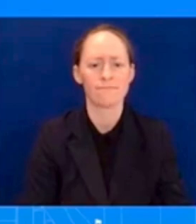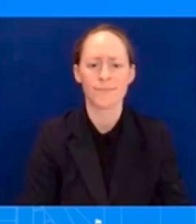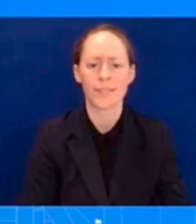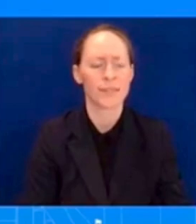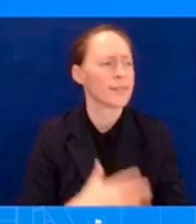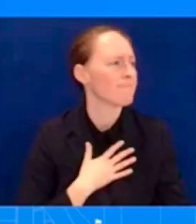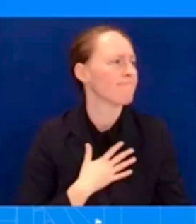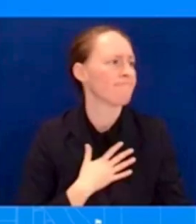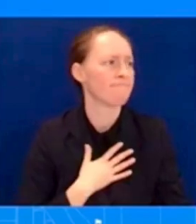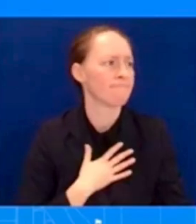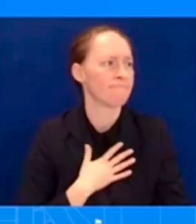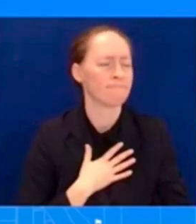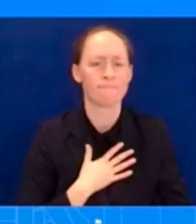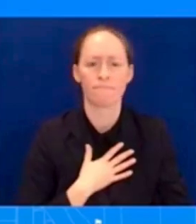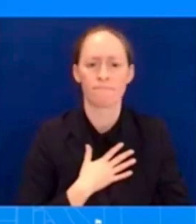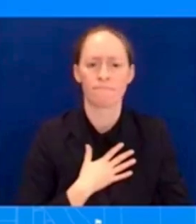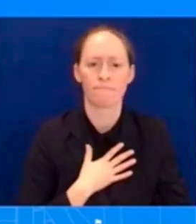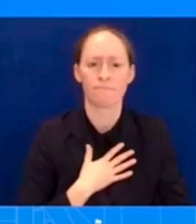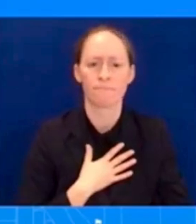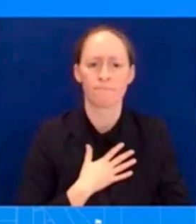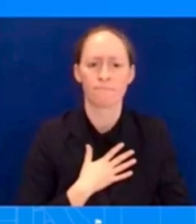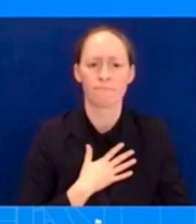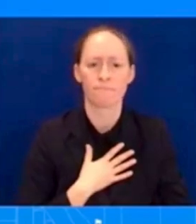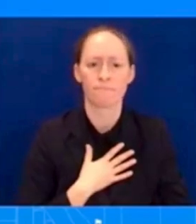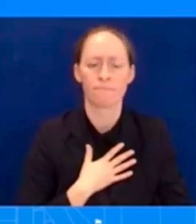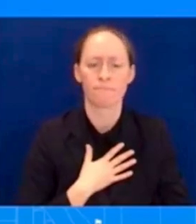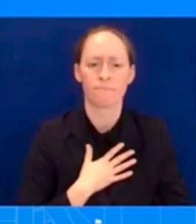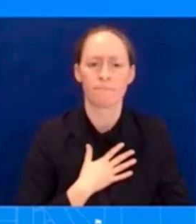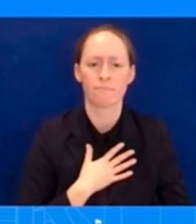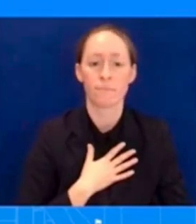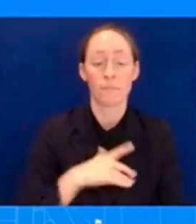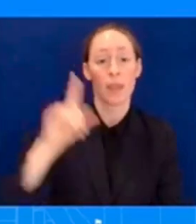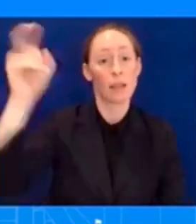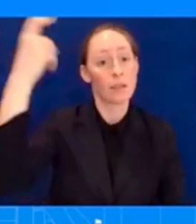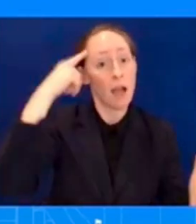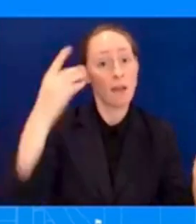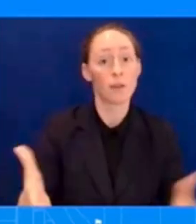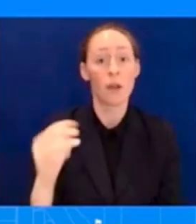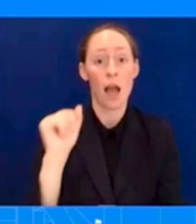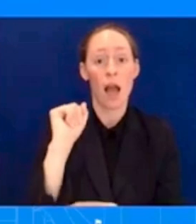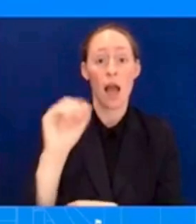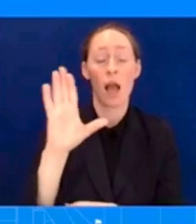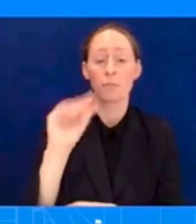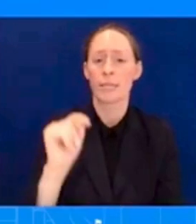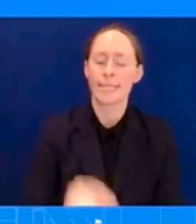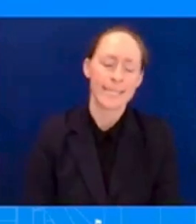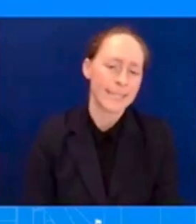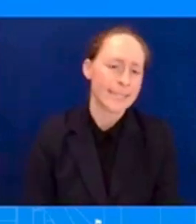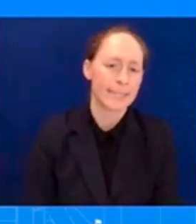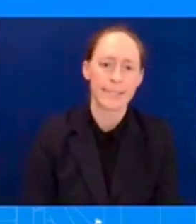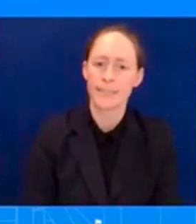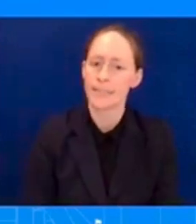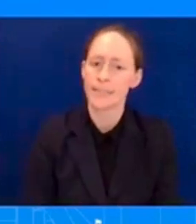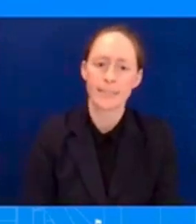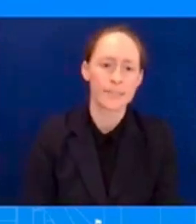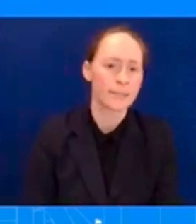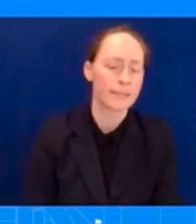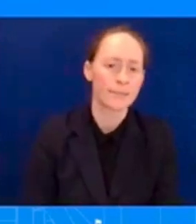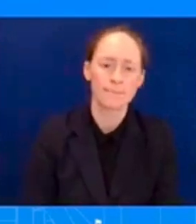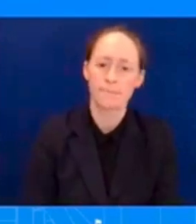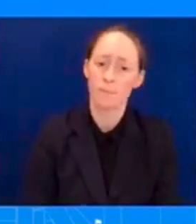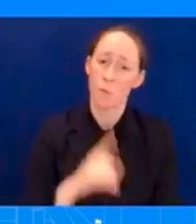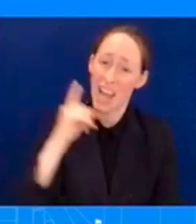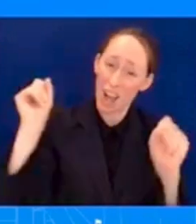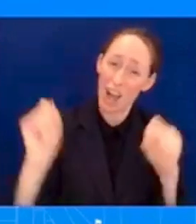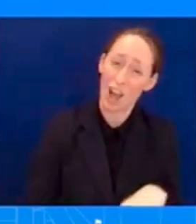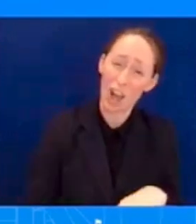Governor Abbott has an opportunity to work with us on this, on an issue that certainly is an important one for the American